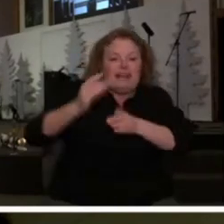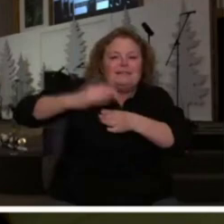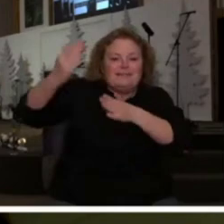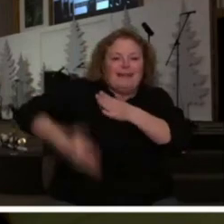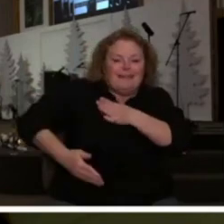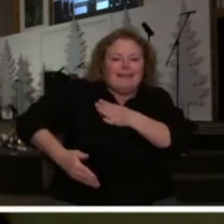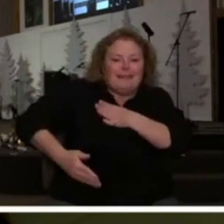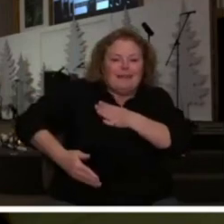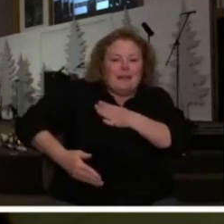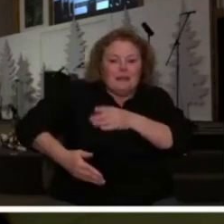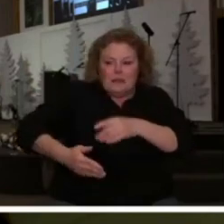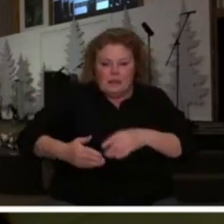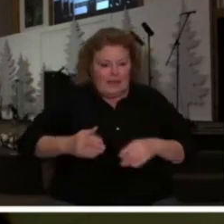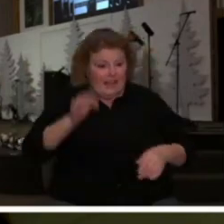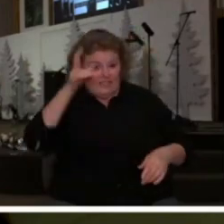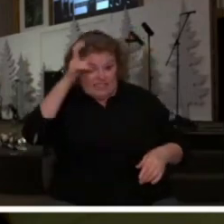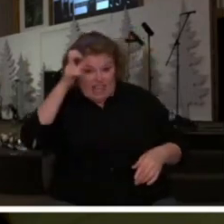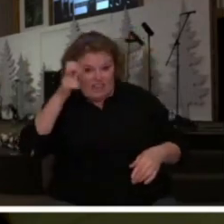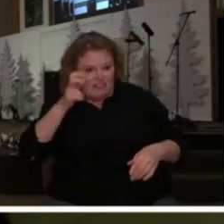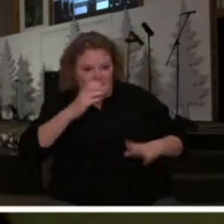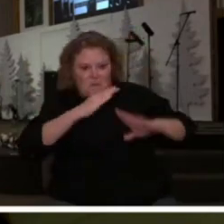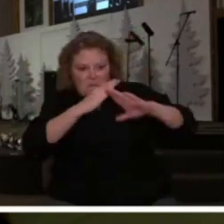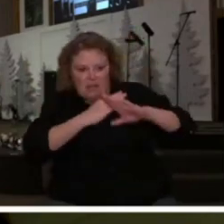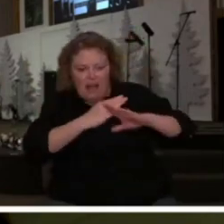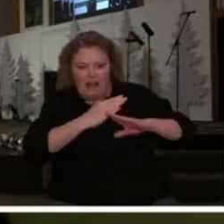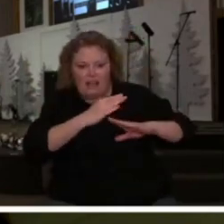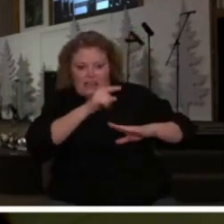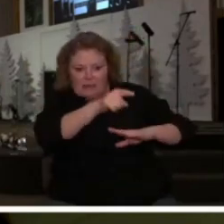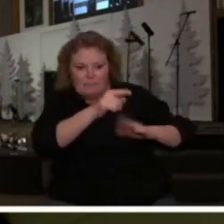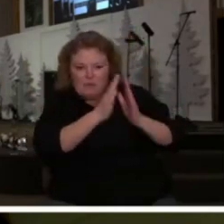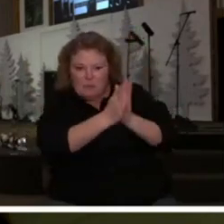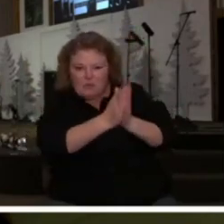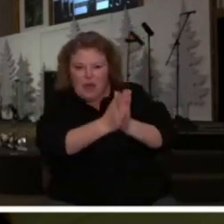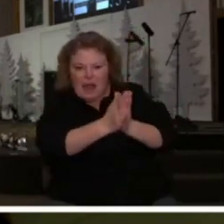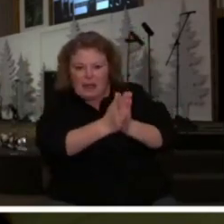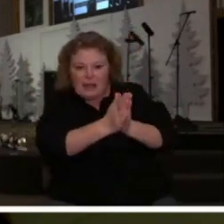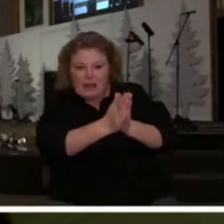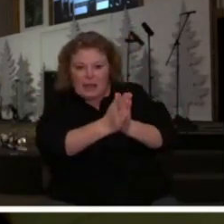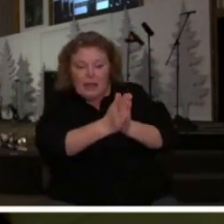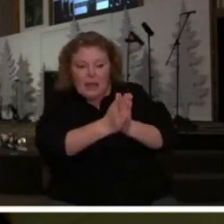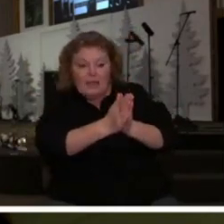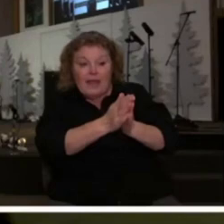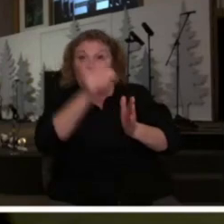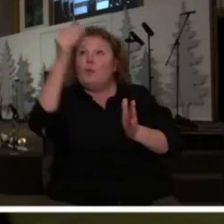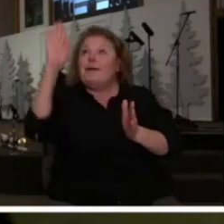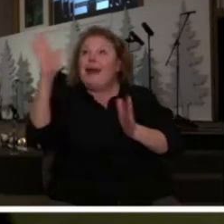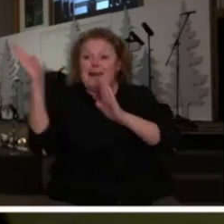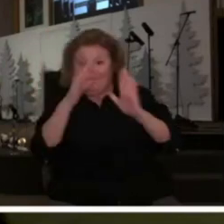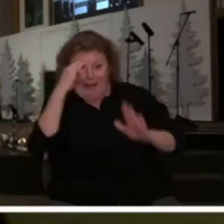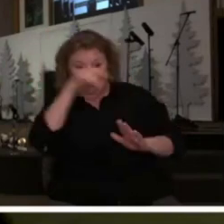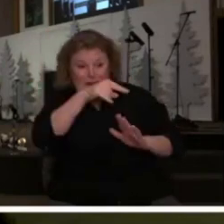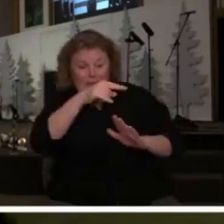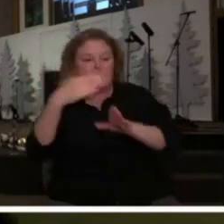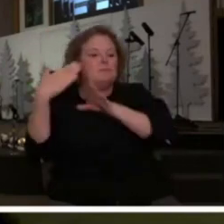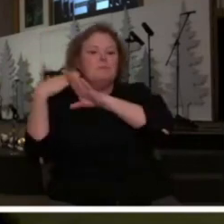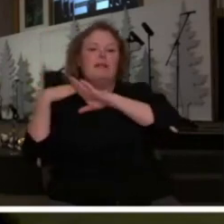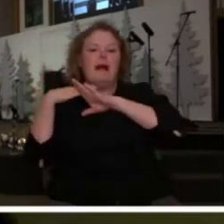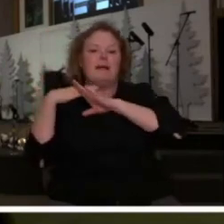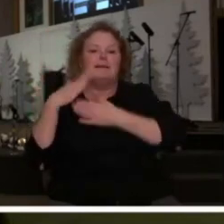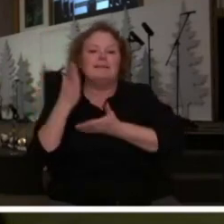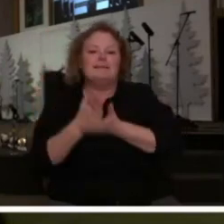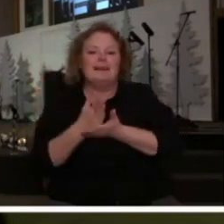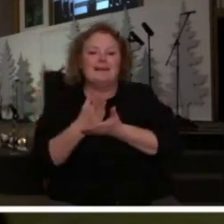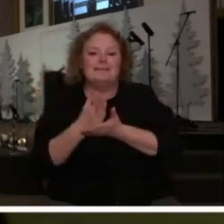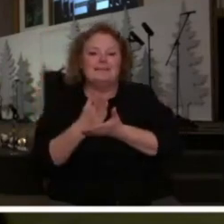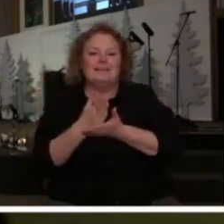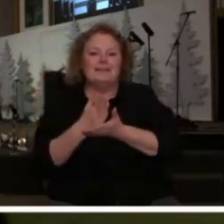from praying then everything that God wants to do through Daniel stops with that and we know now looking back that there